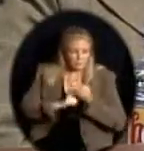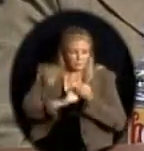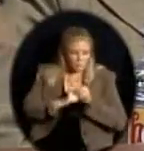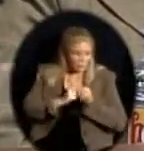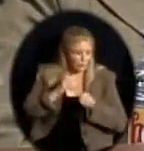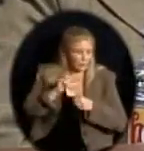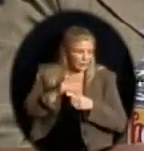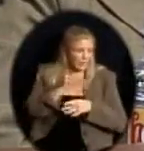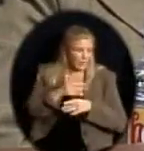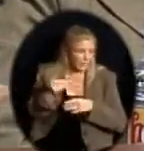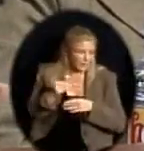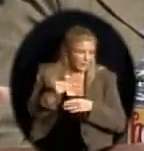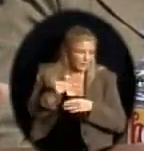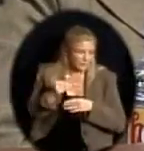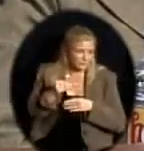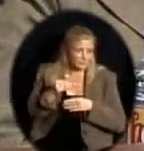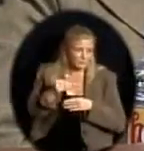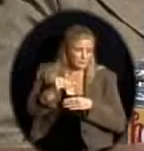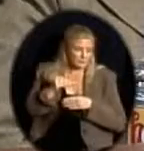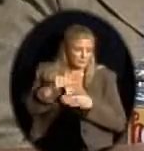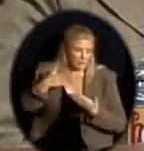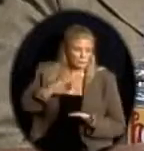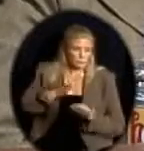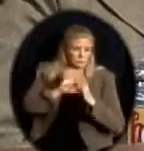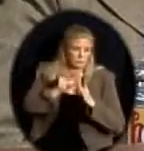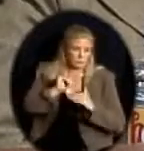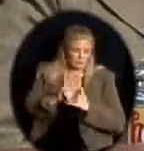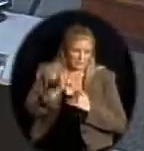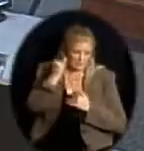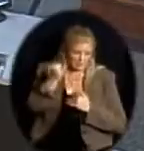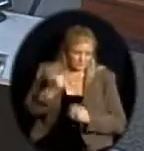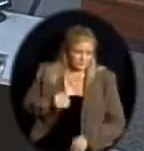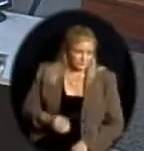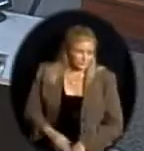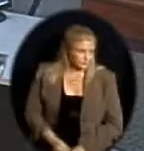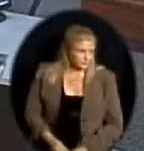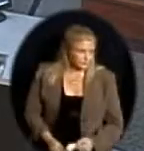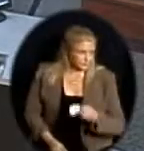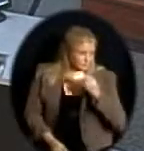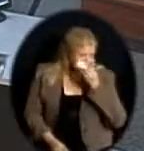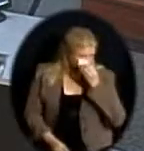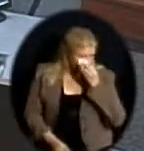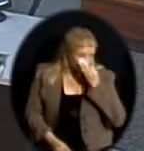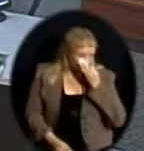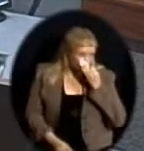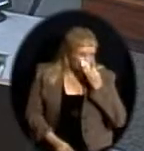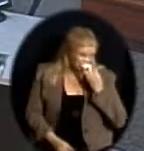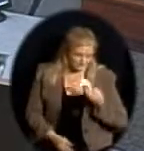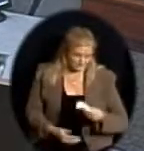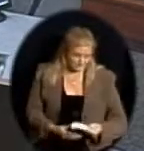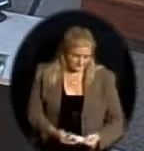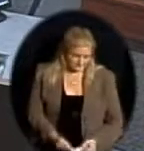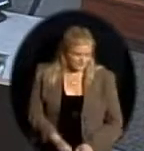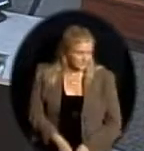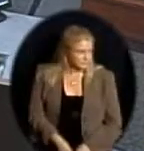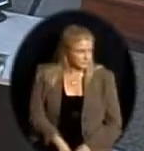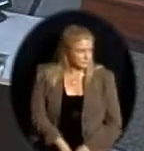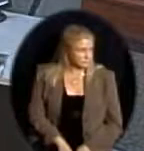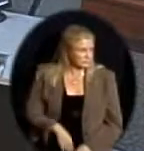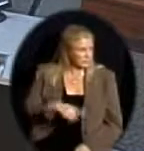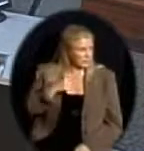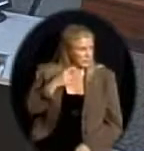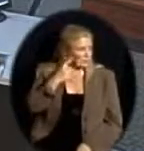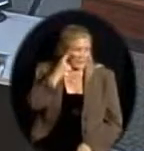how we go about the support of this. Great. Dr. Rall? One of the things that I think we can do